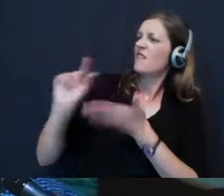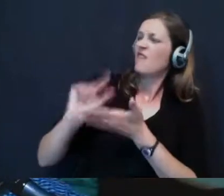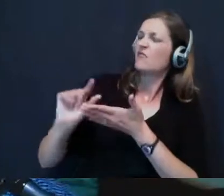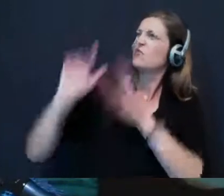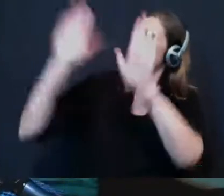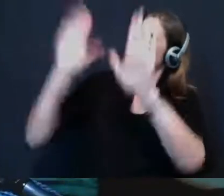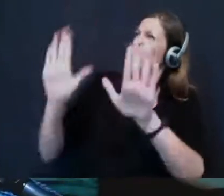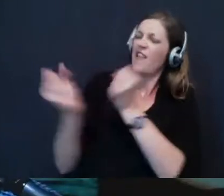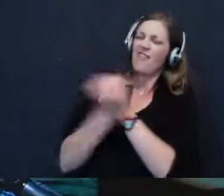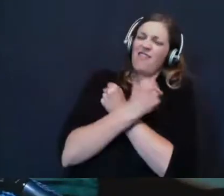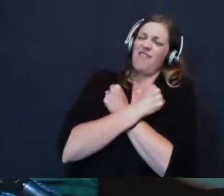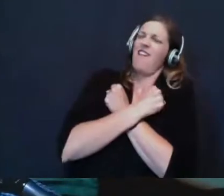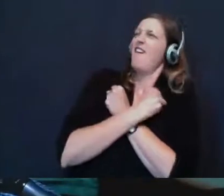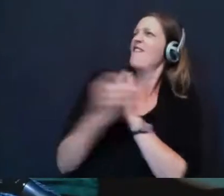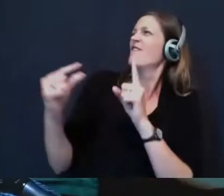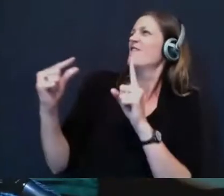of all things.